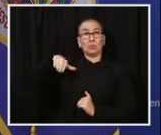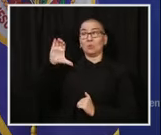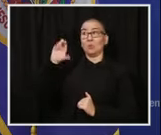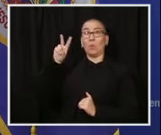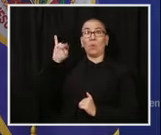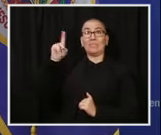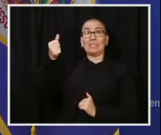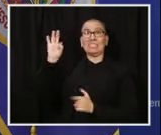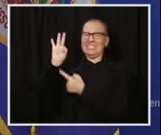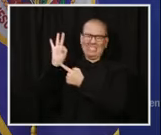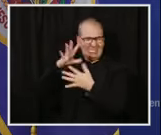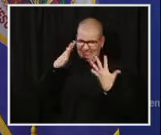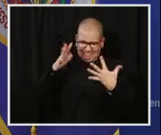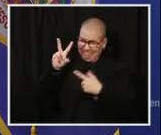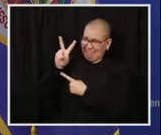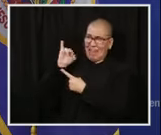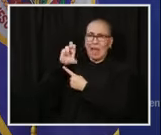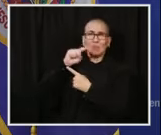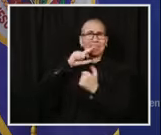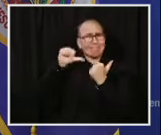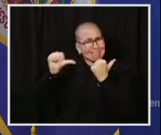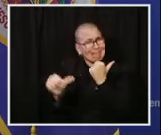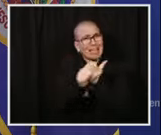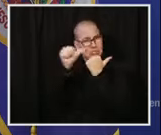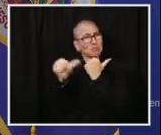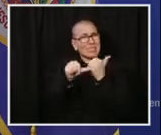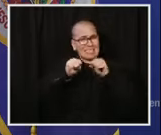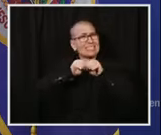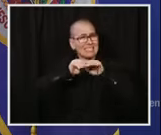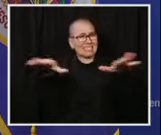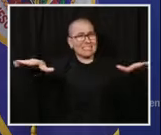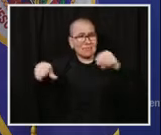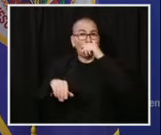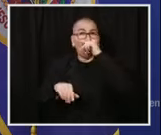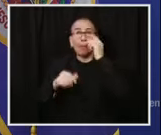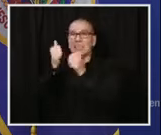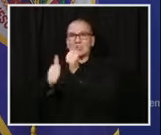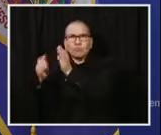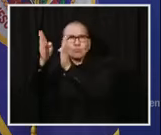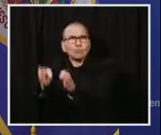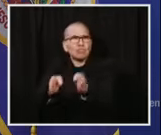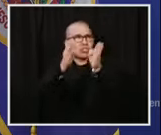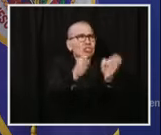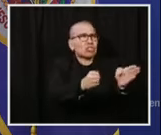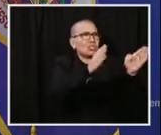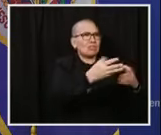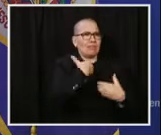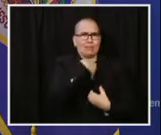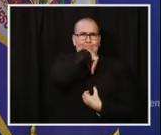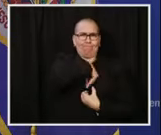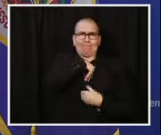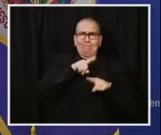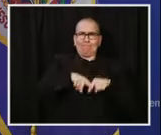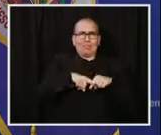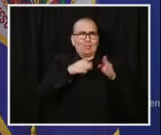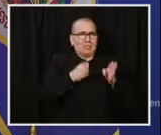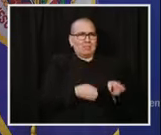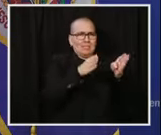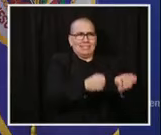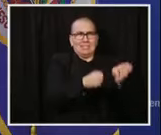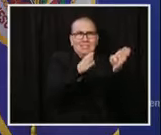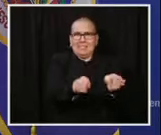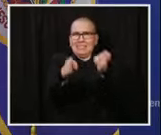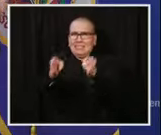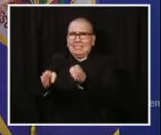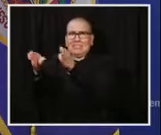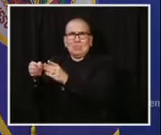the behaviors that we exhibit impact them. And I think it was hard early on to think about why this was happening. There were a lot of people who said, well, why don't you, you